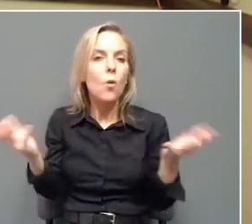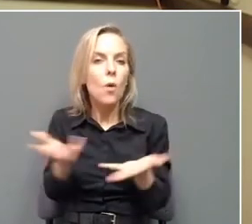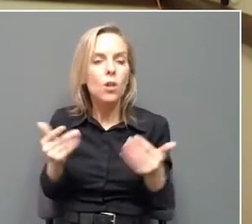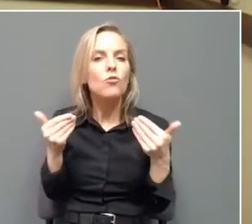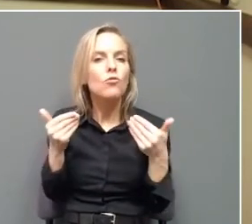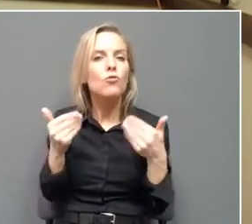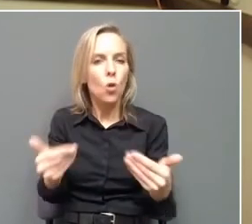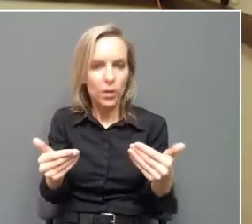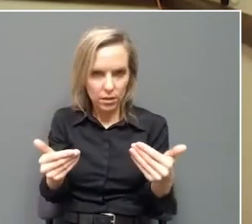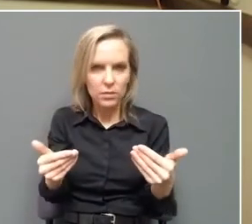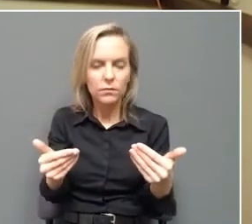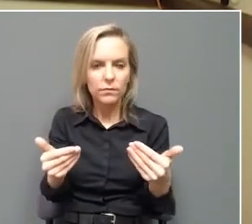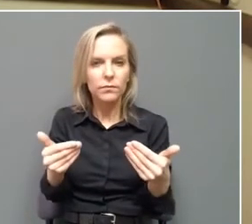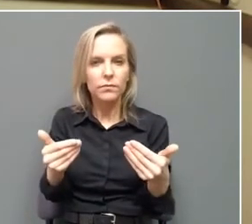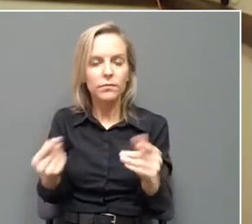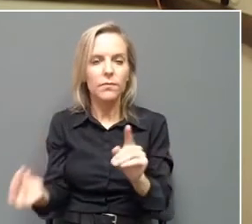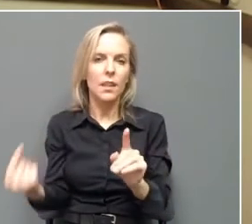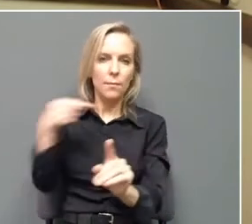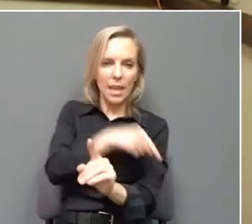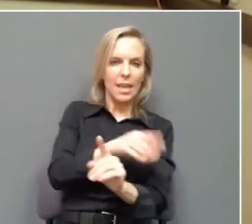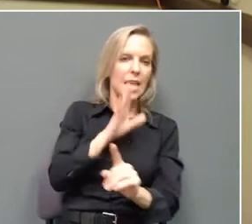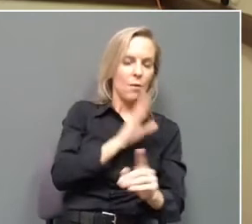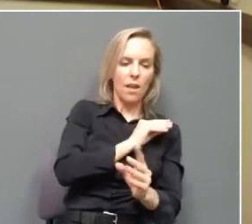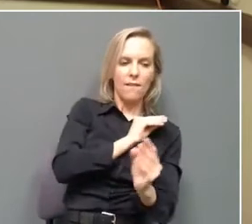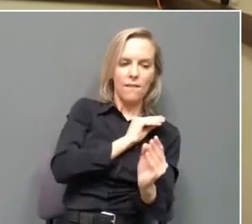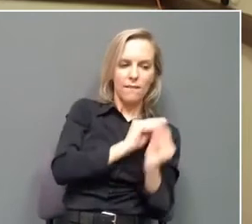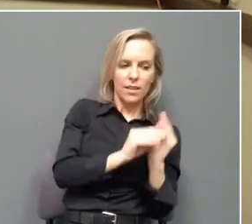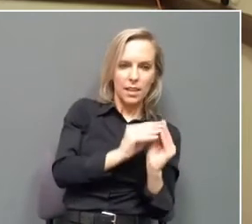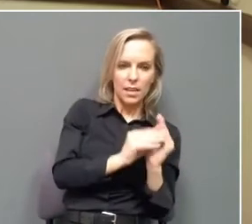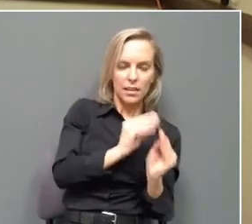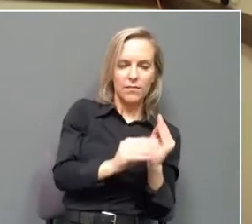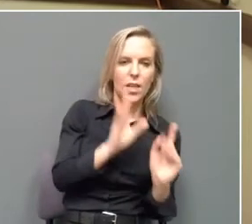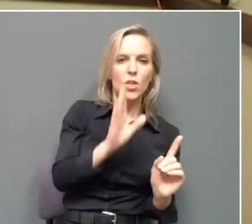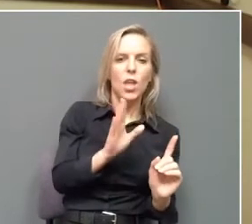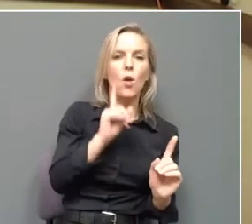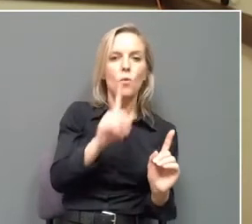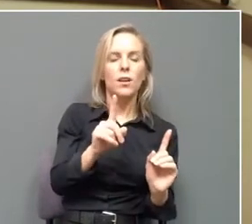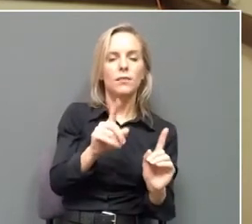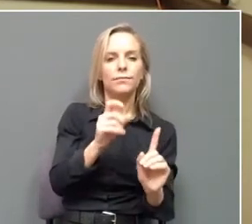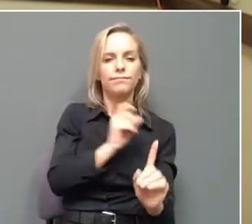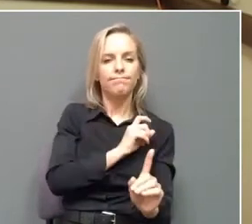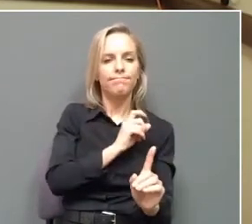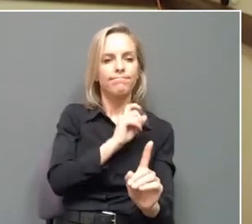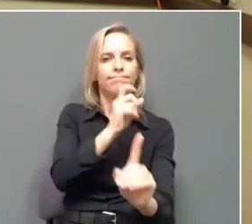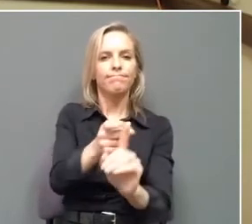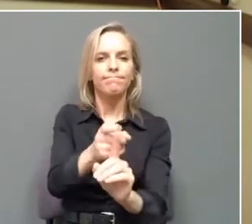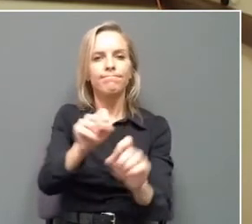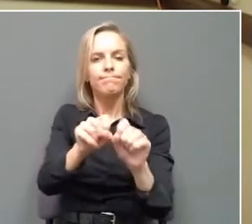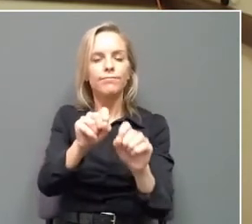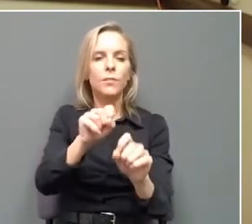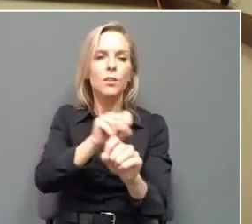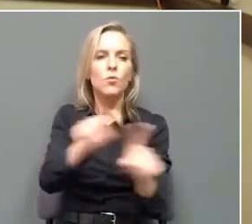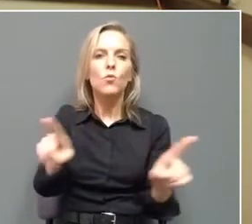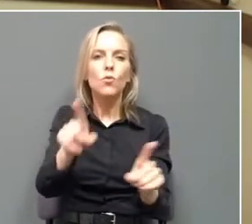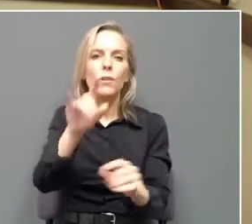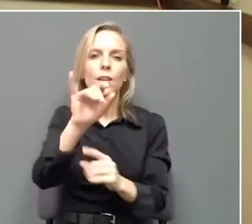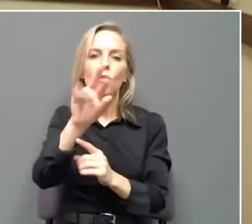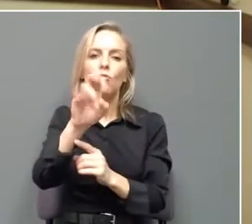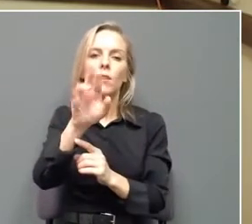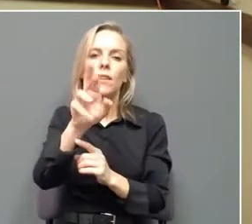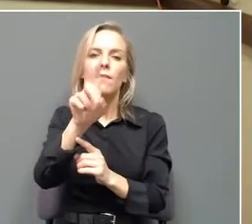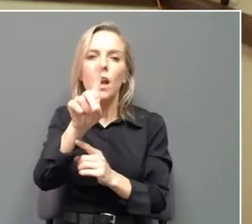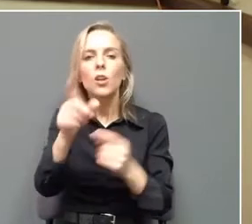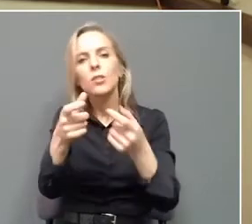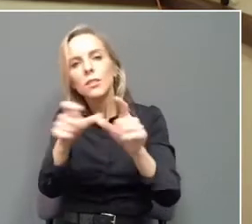and on the back end fix that and issue you a refund of any additional refund or that you may be owed.